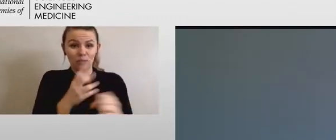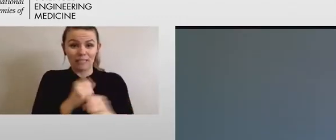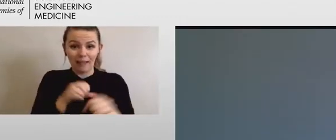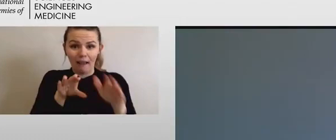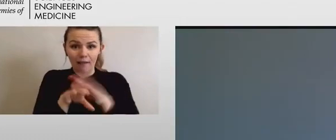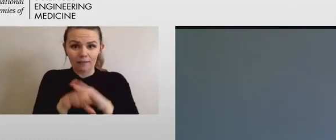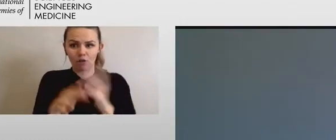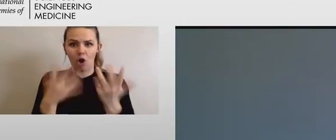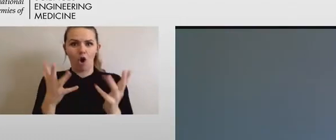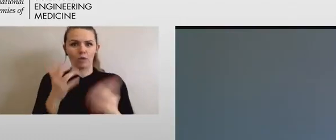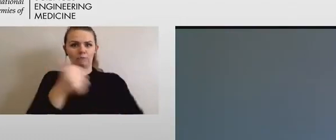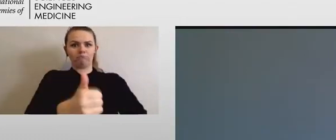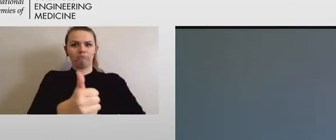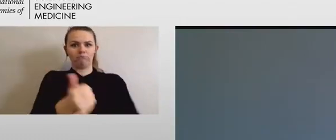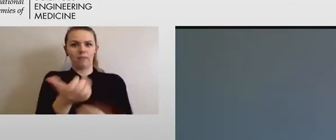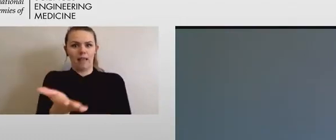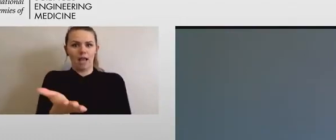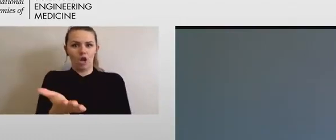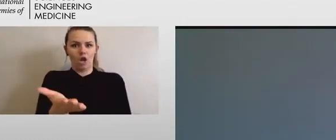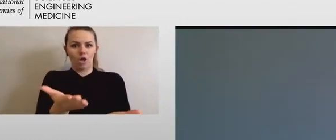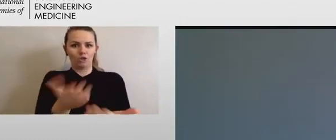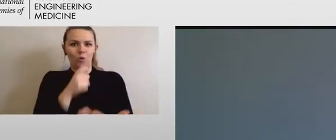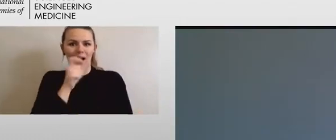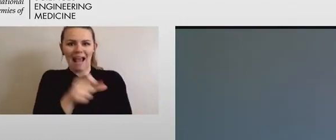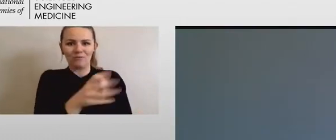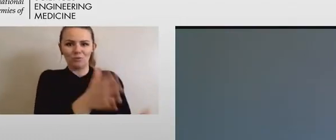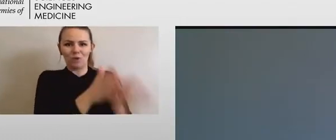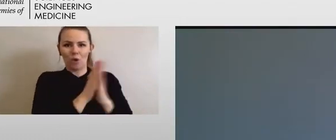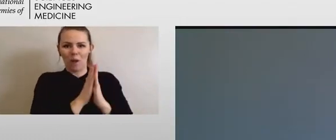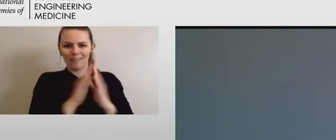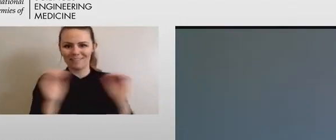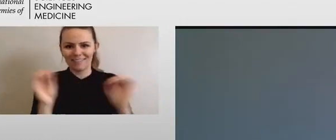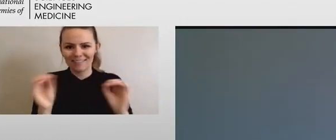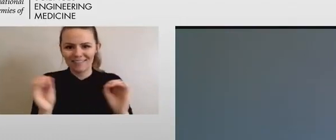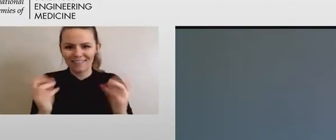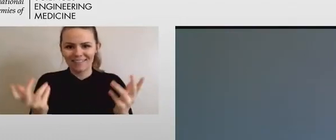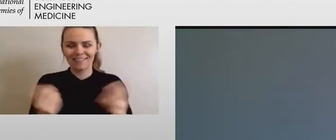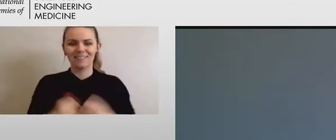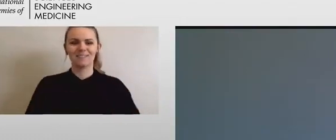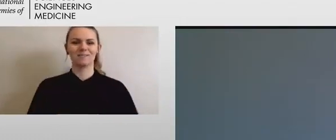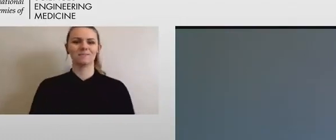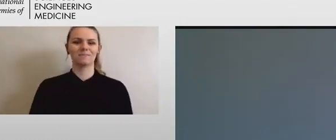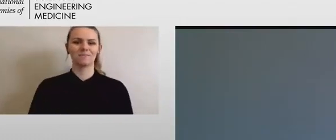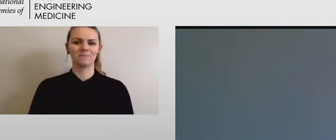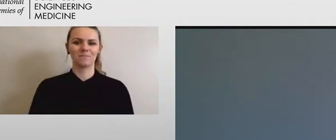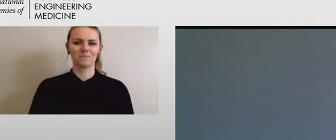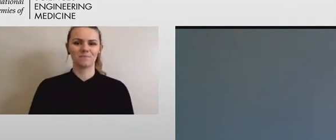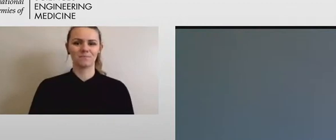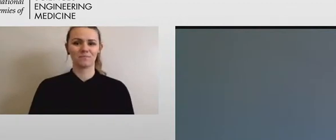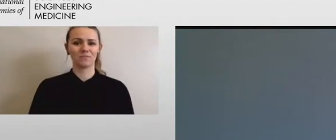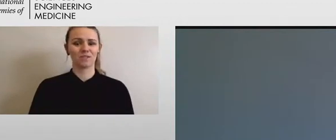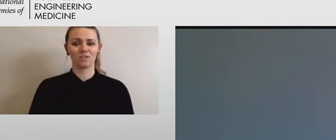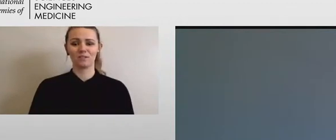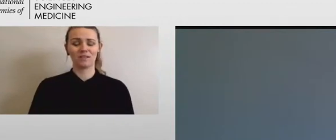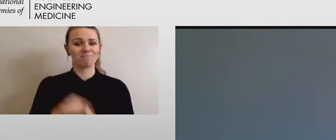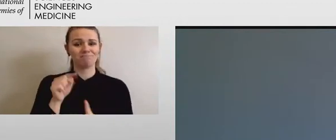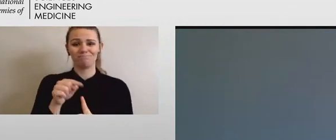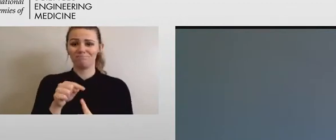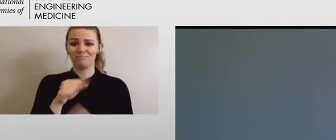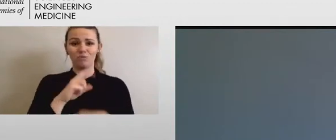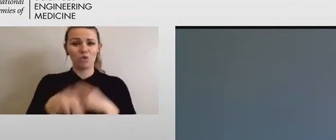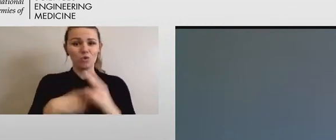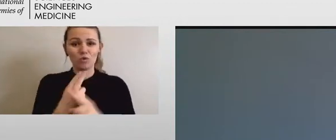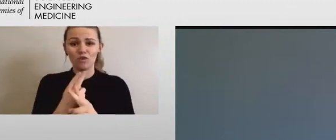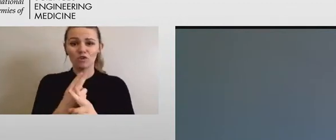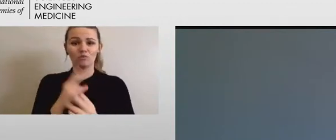And so these kinds of, you know, universal design philosophy and